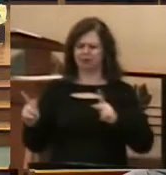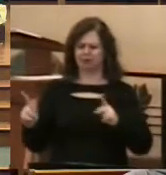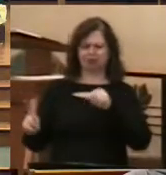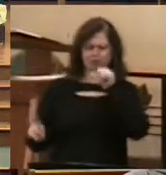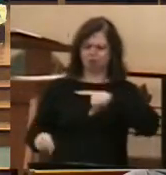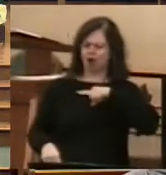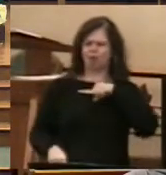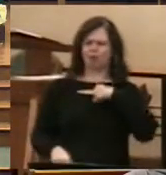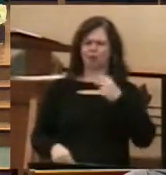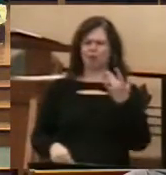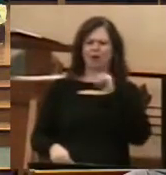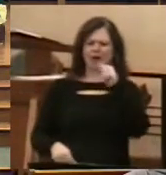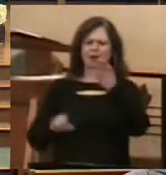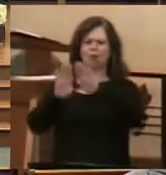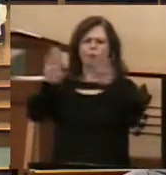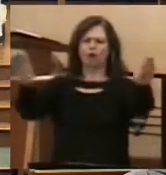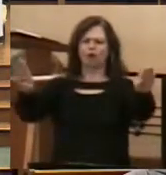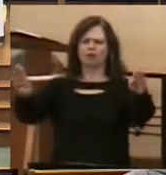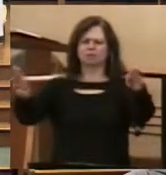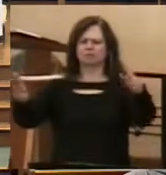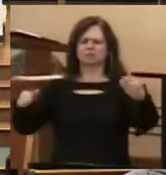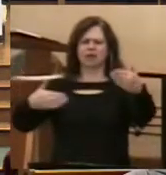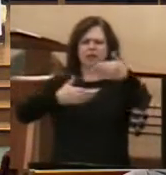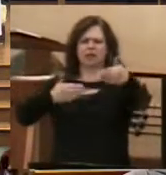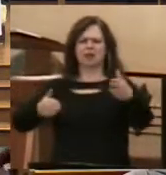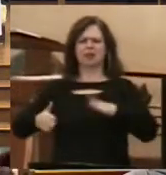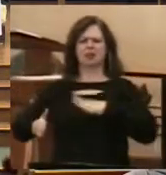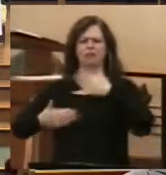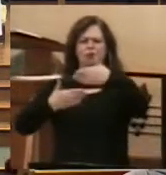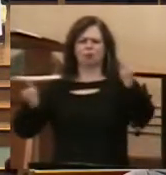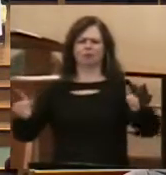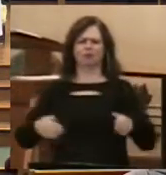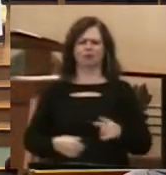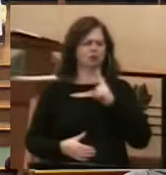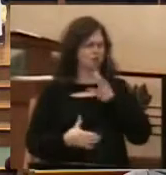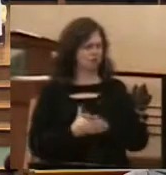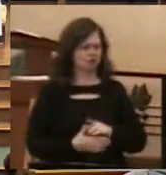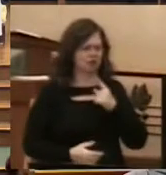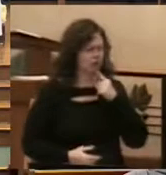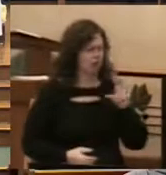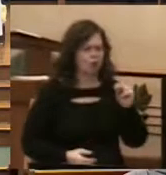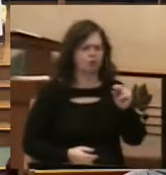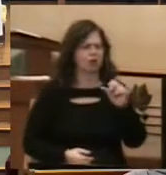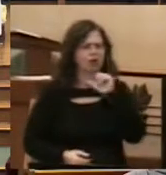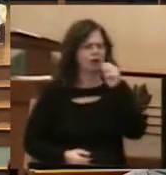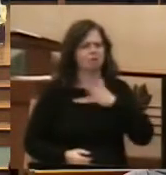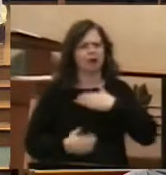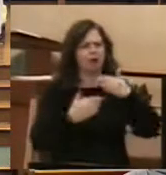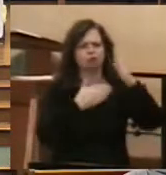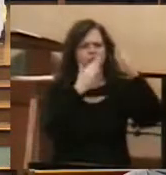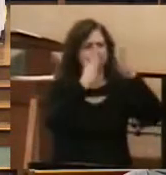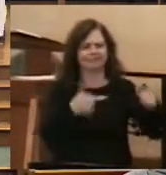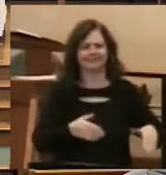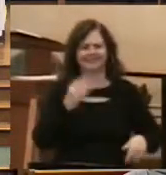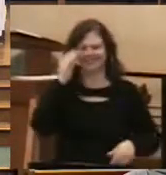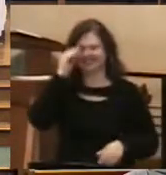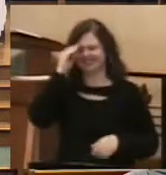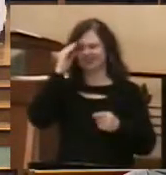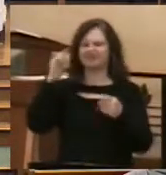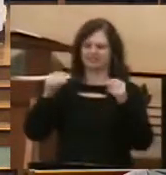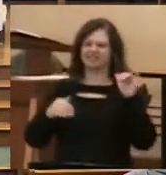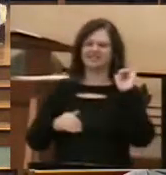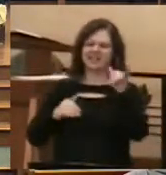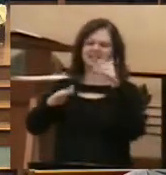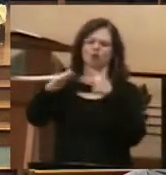But now, 70 years later, there was a resurgence of the story, there was money collected, and a